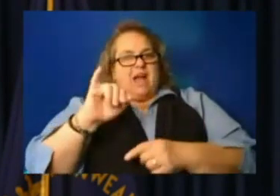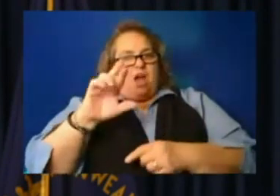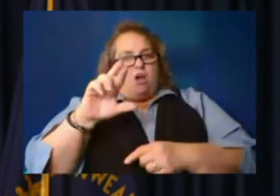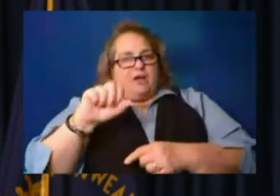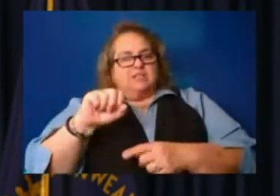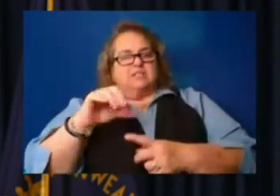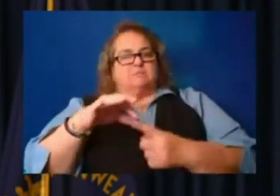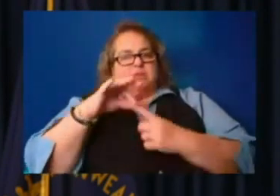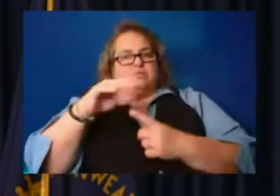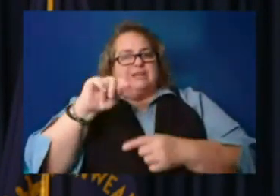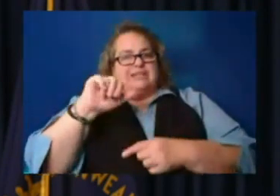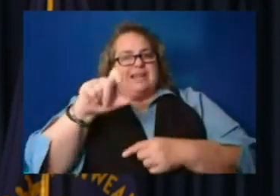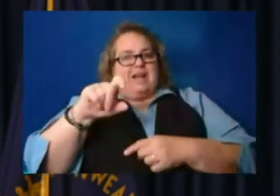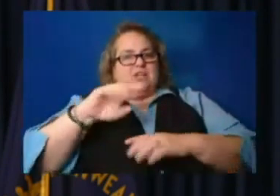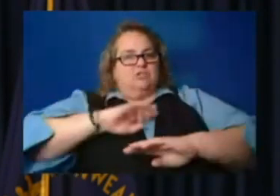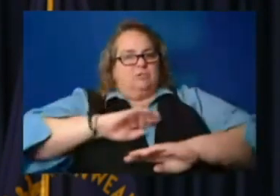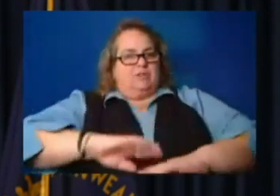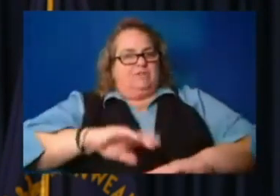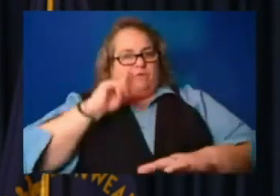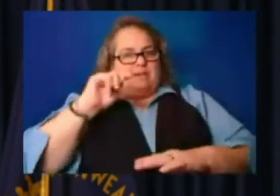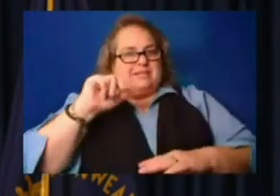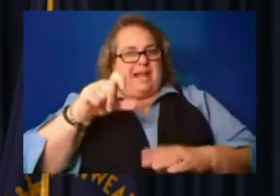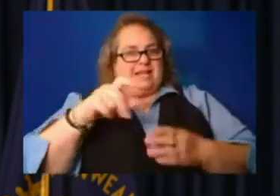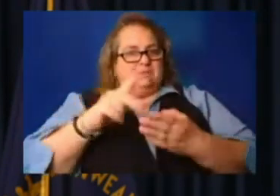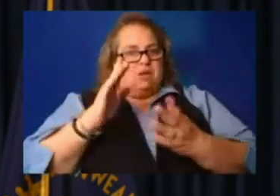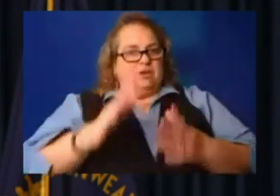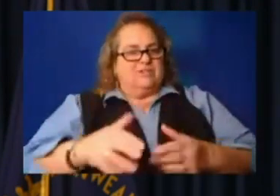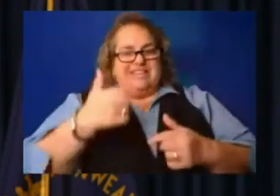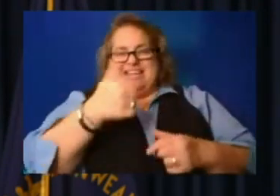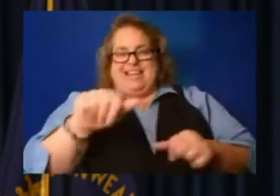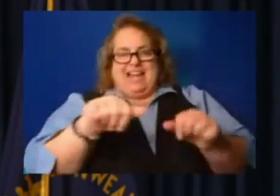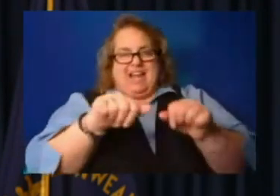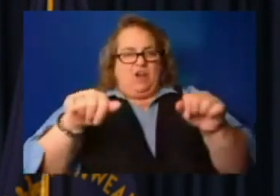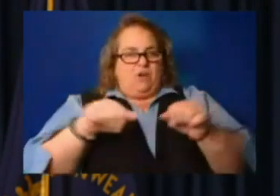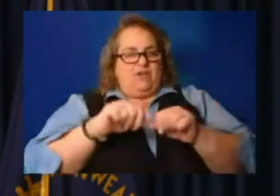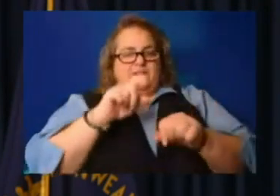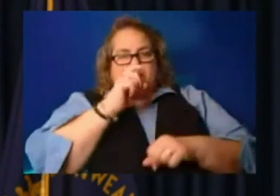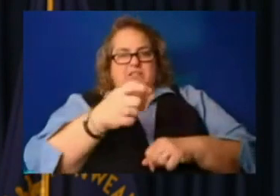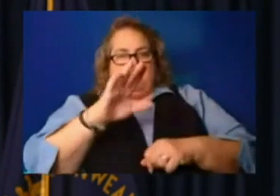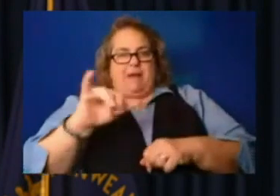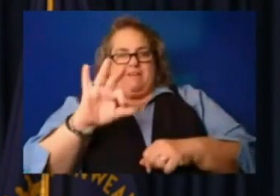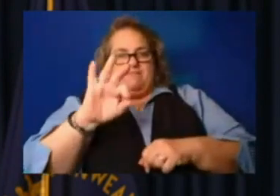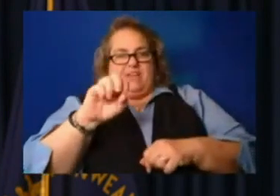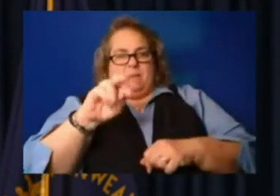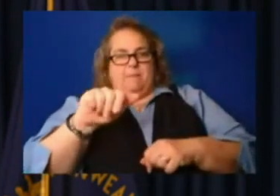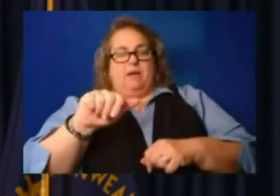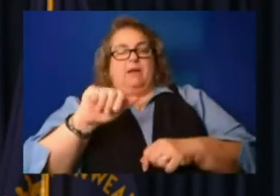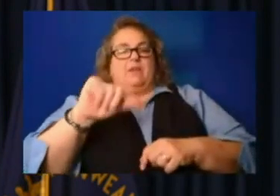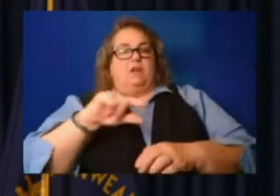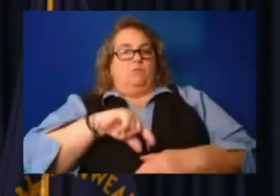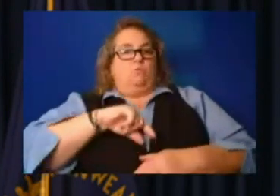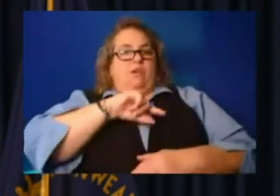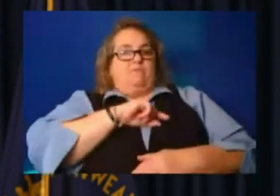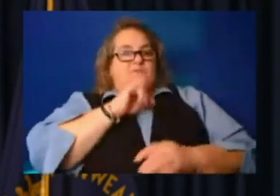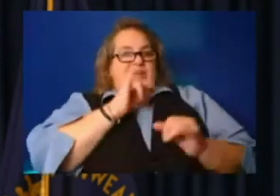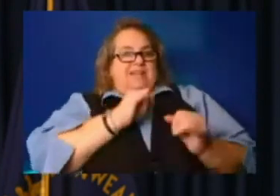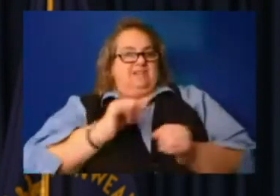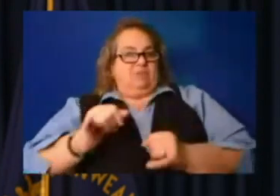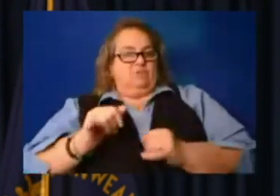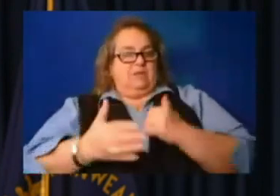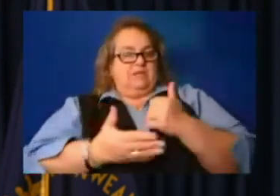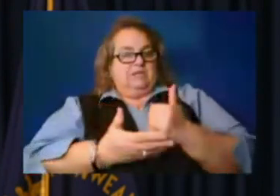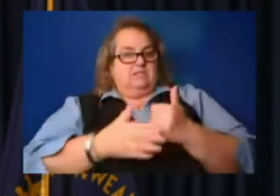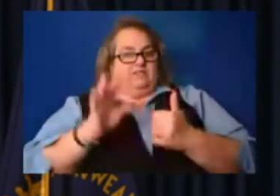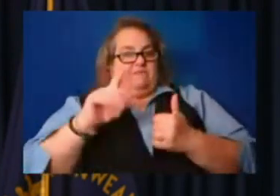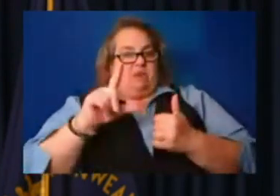for taxpayers in any area designated by FEMA as qualifying for individual assistance due to flooding. What this does is push back the